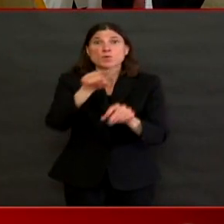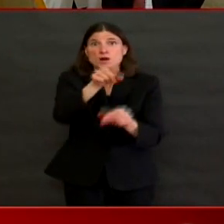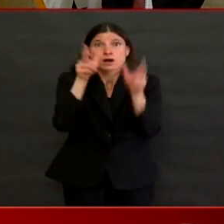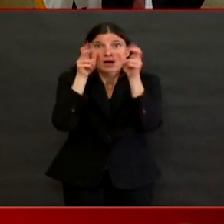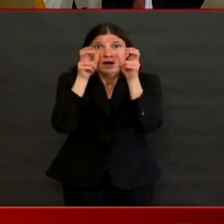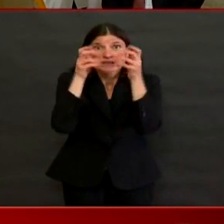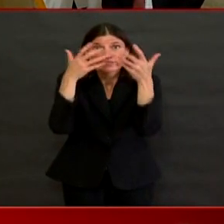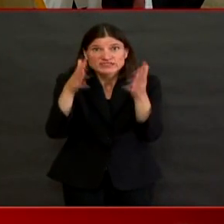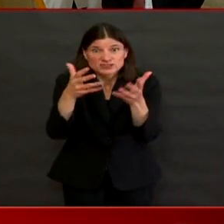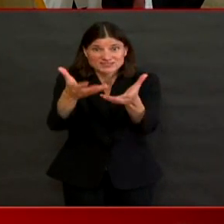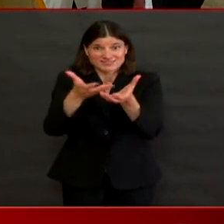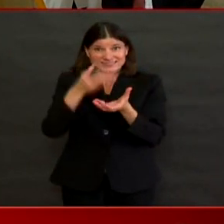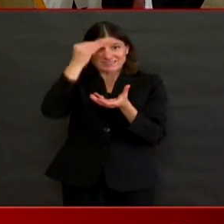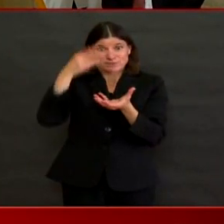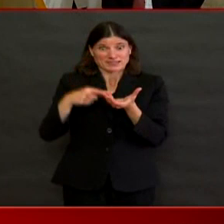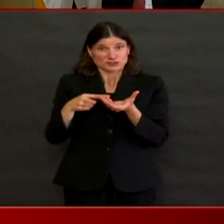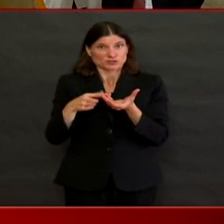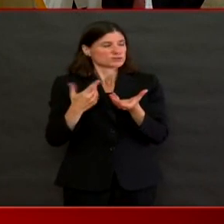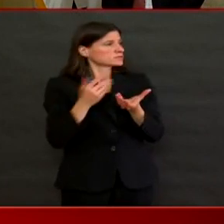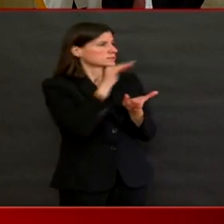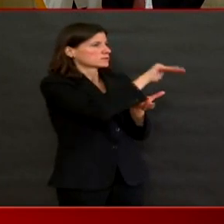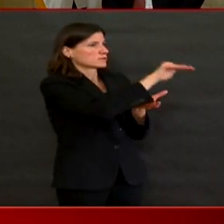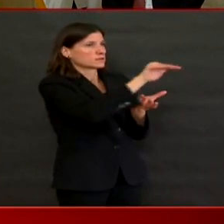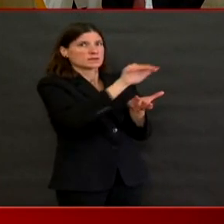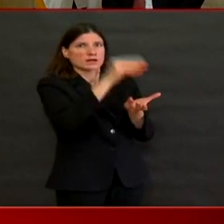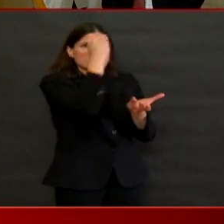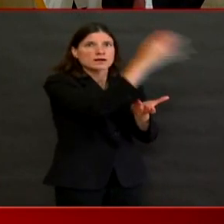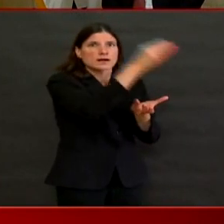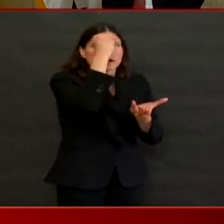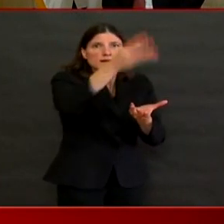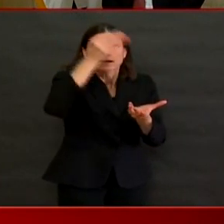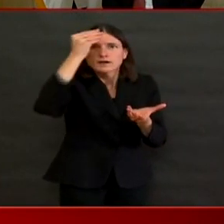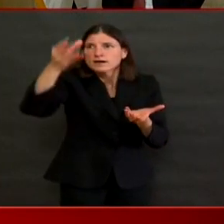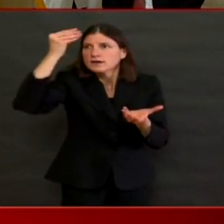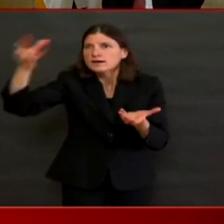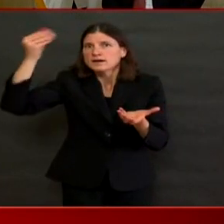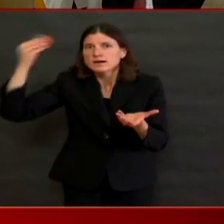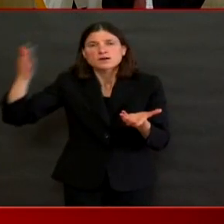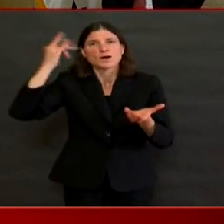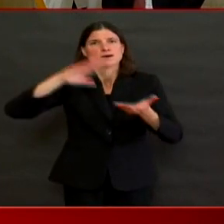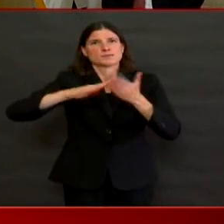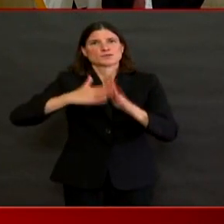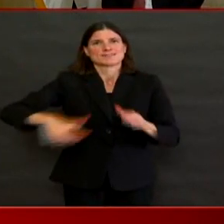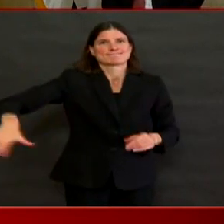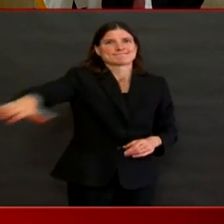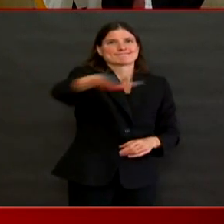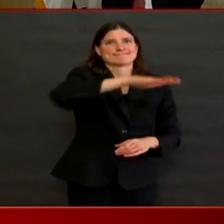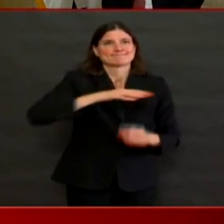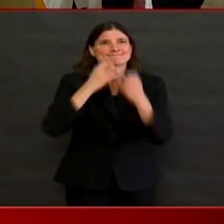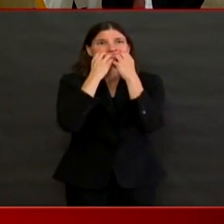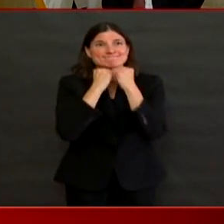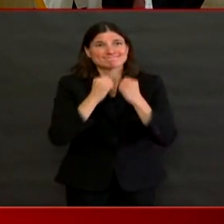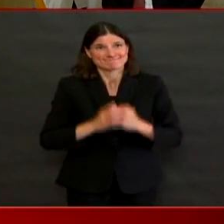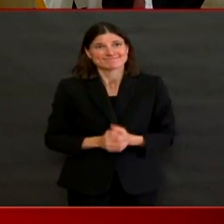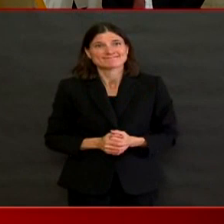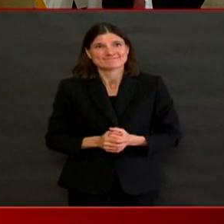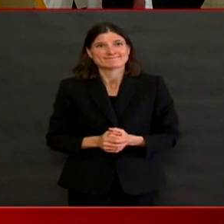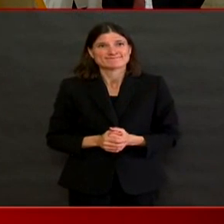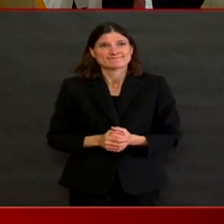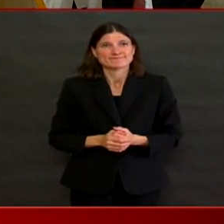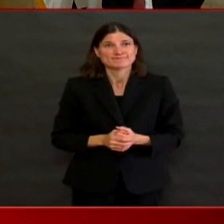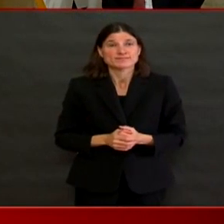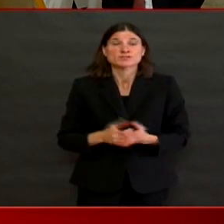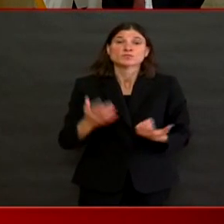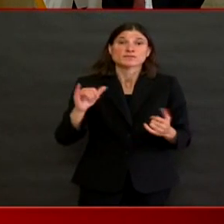As the Governor said, we have 220 new cases today. This brings our